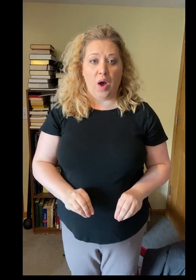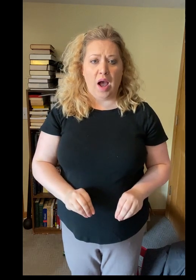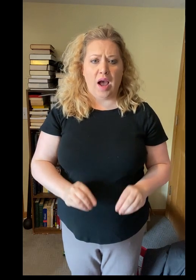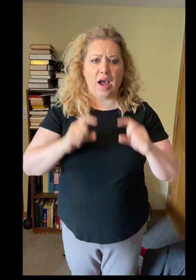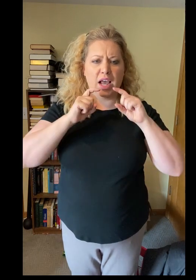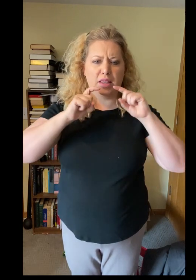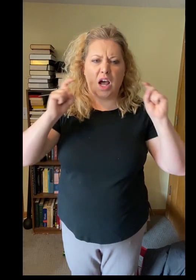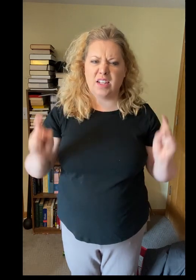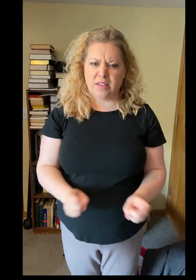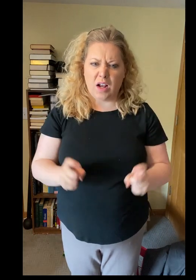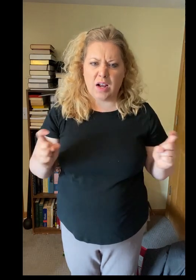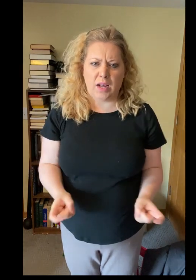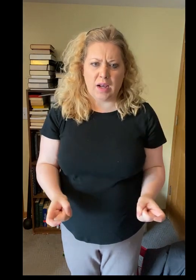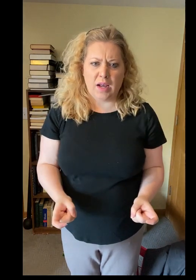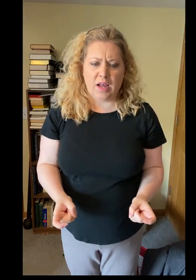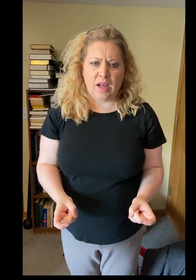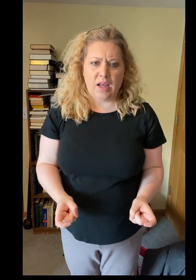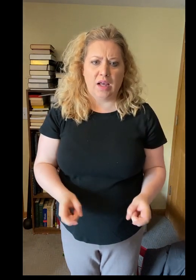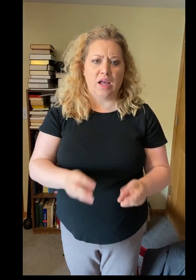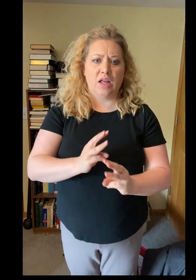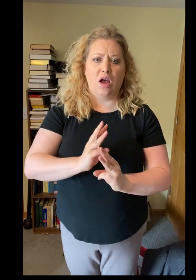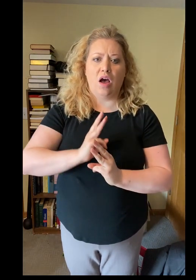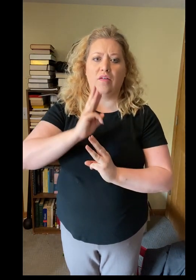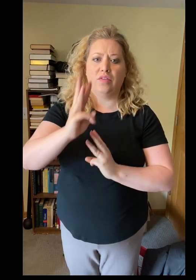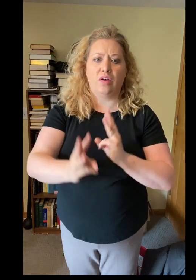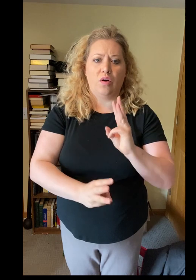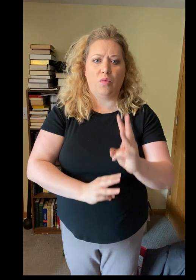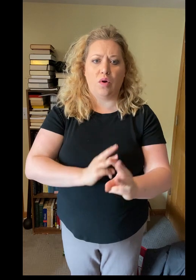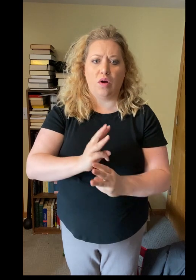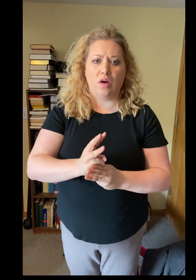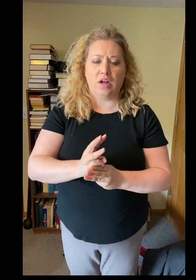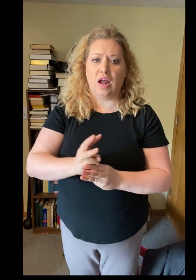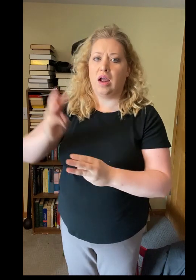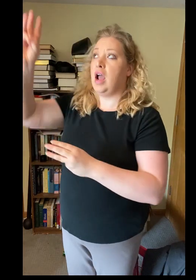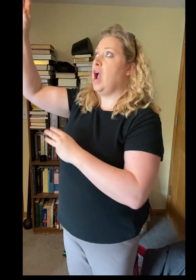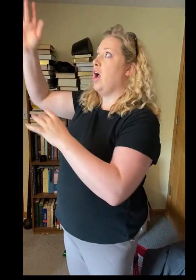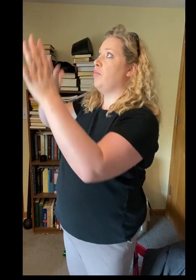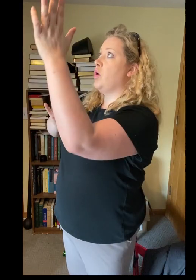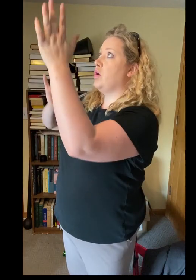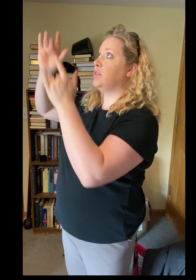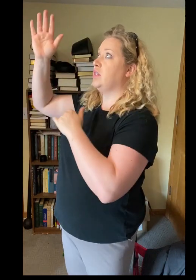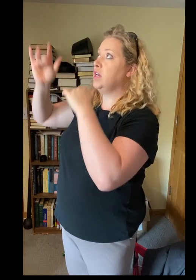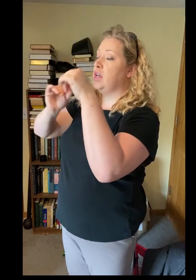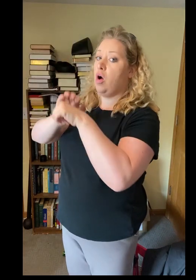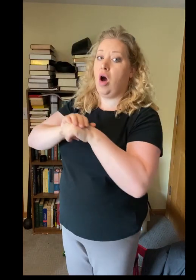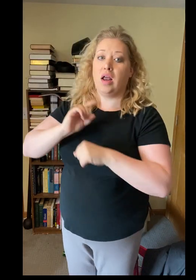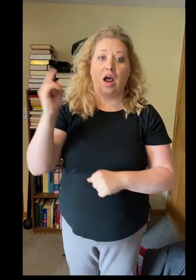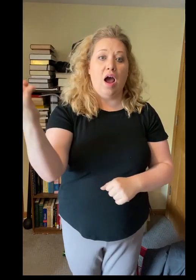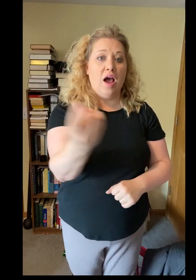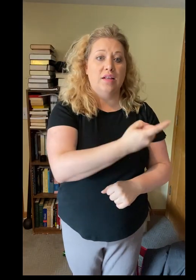away the sin of the world, have mercy